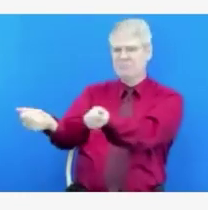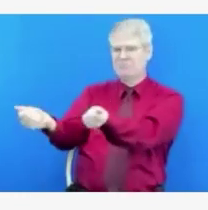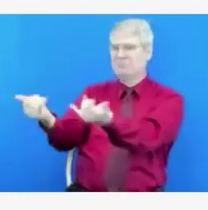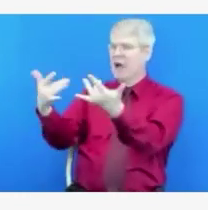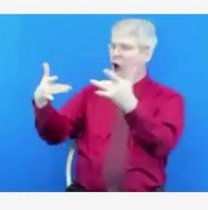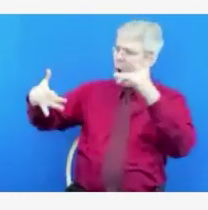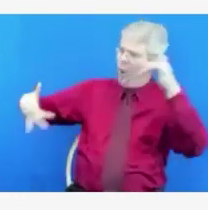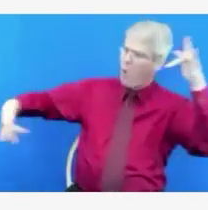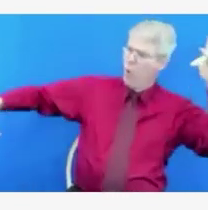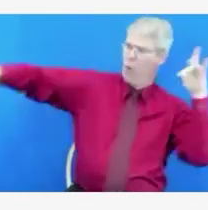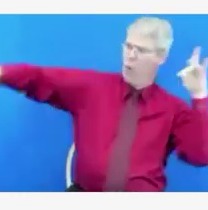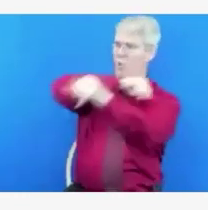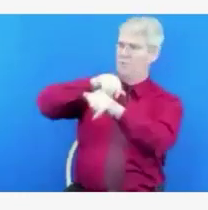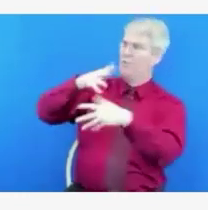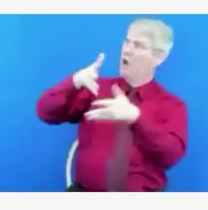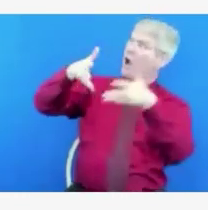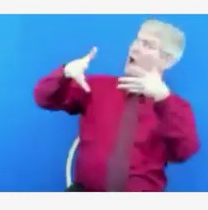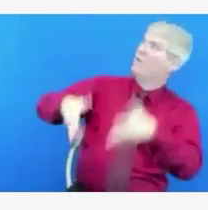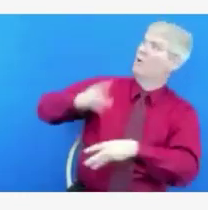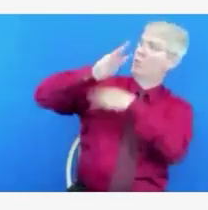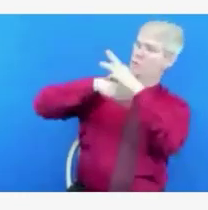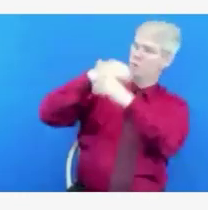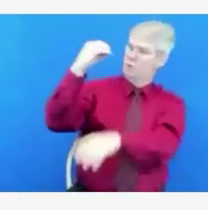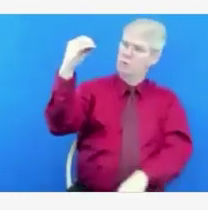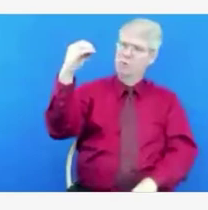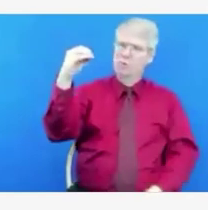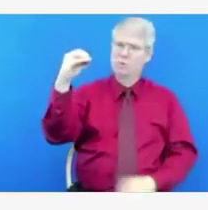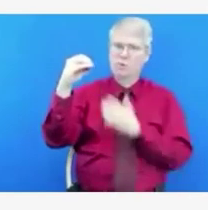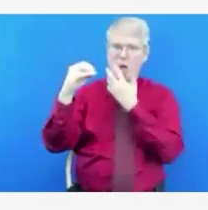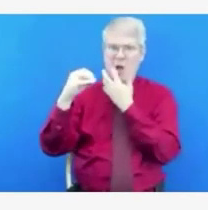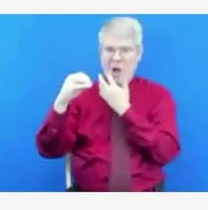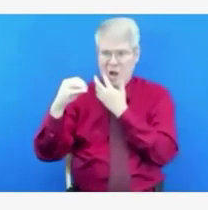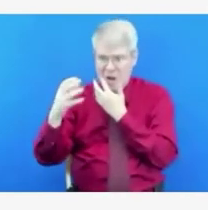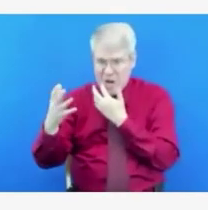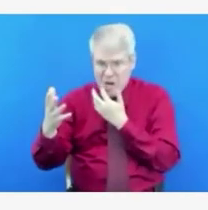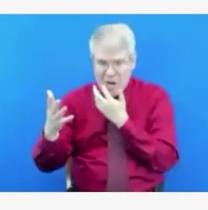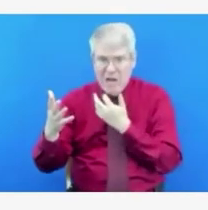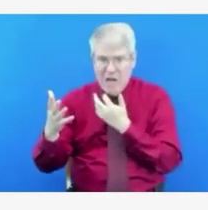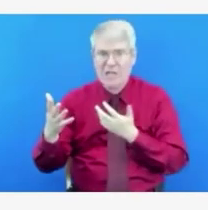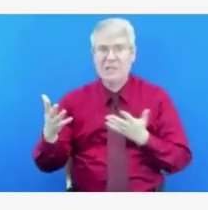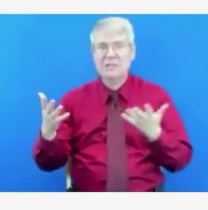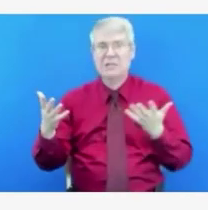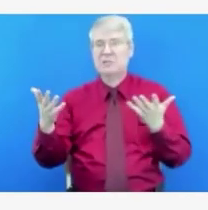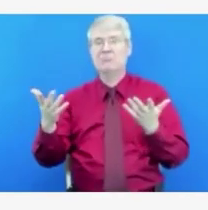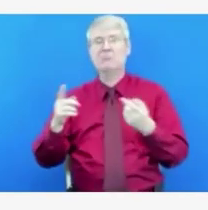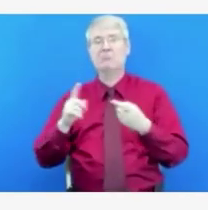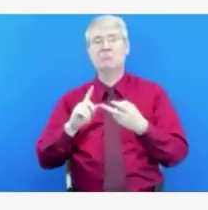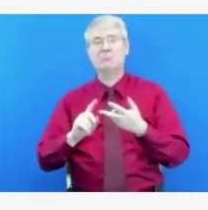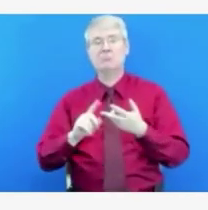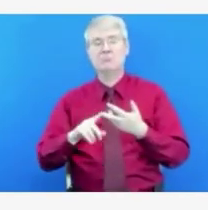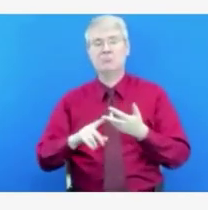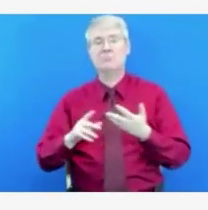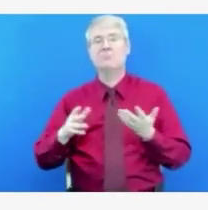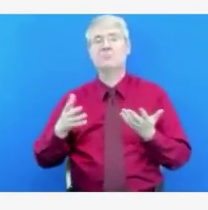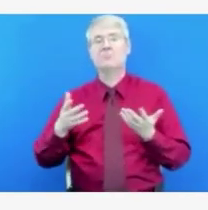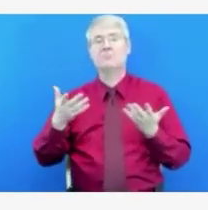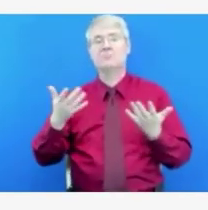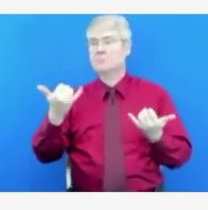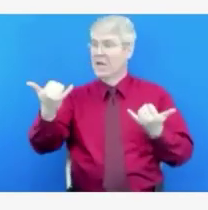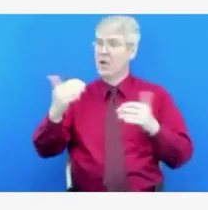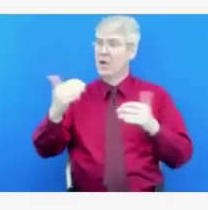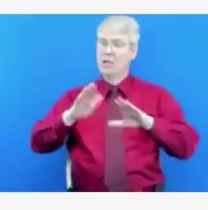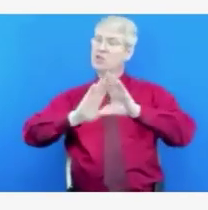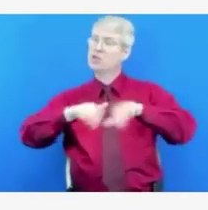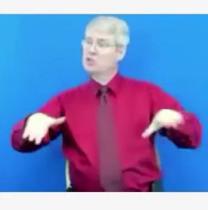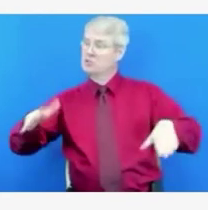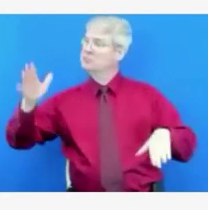the kids today don't get vaccinated against smallpox. But most viruses and other diseases that we